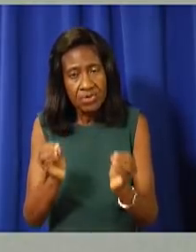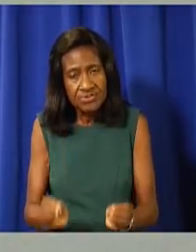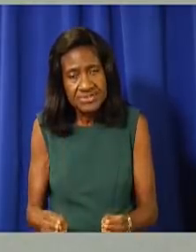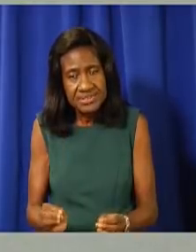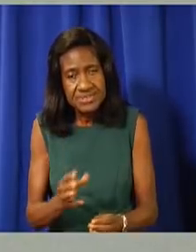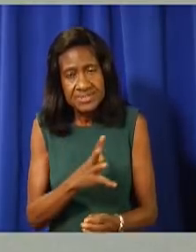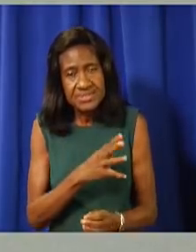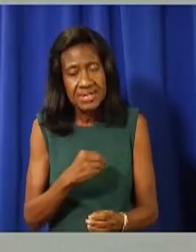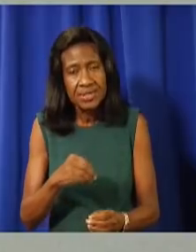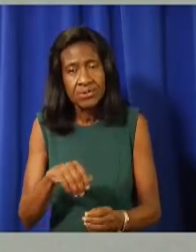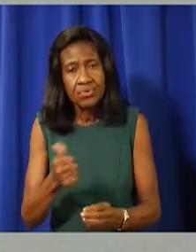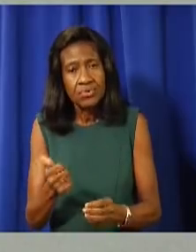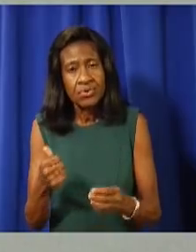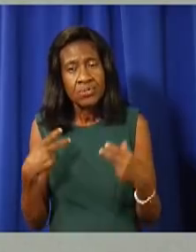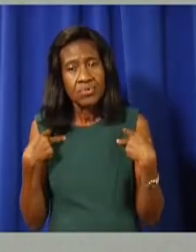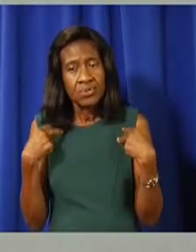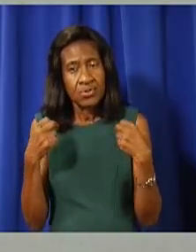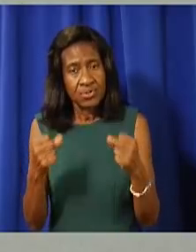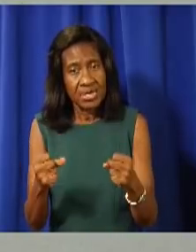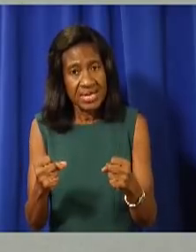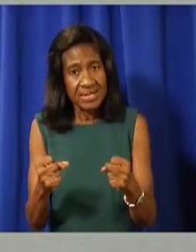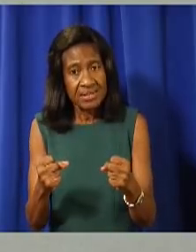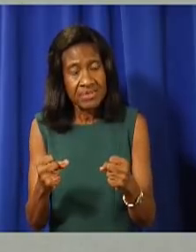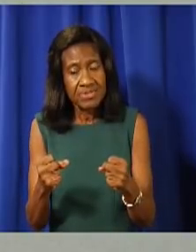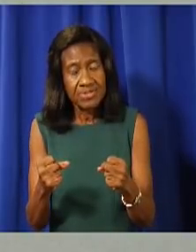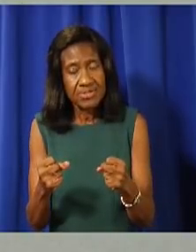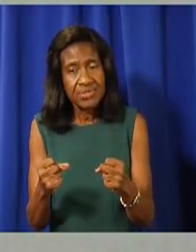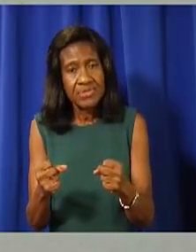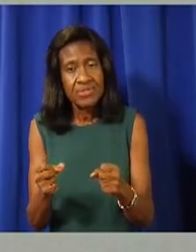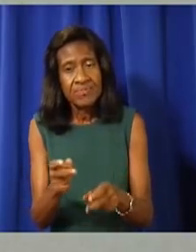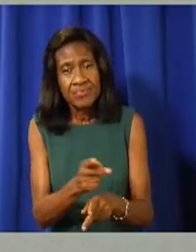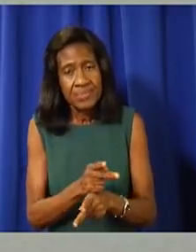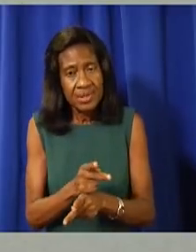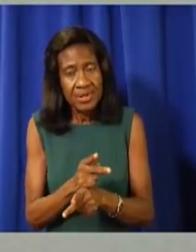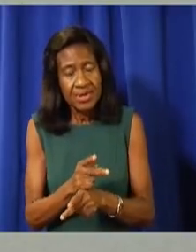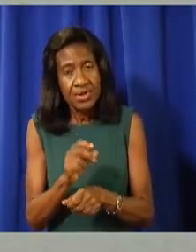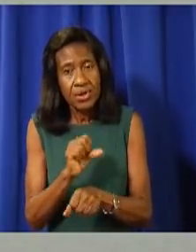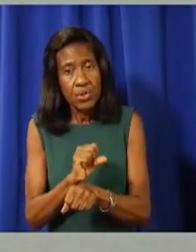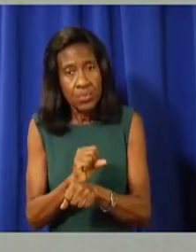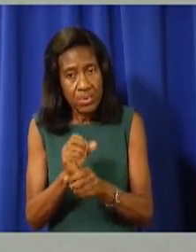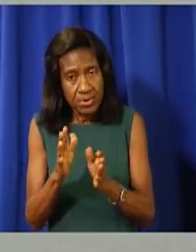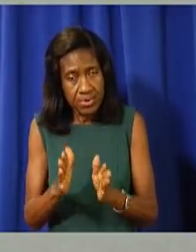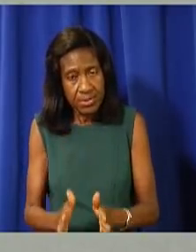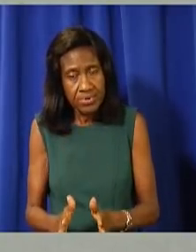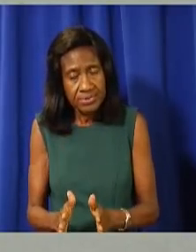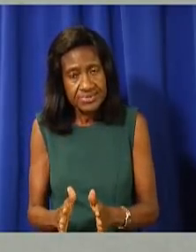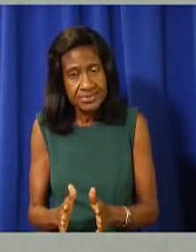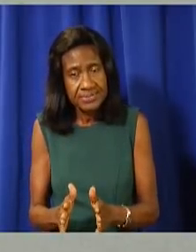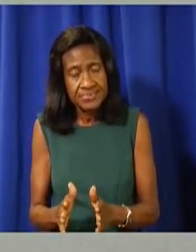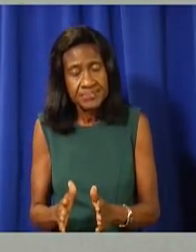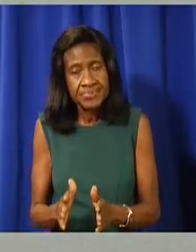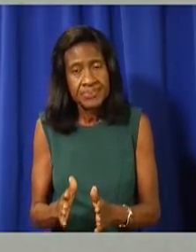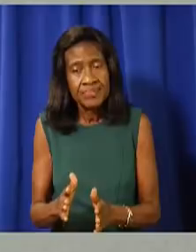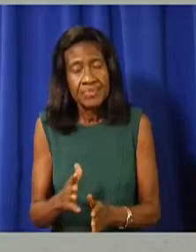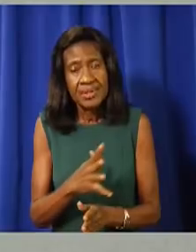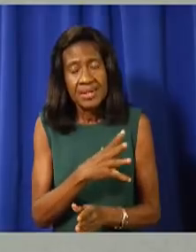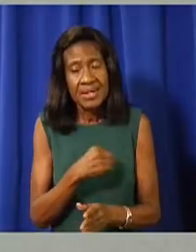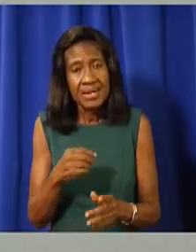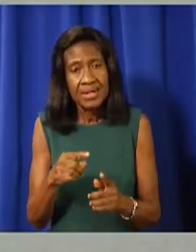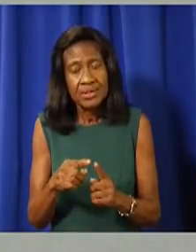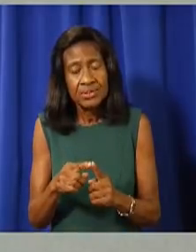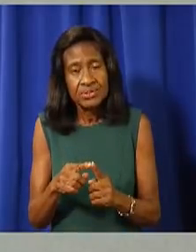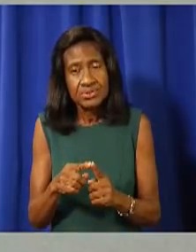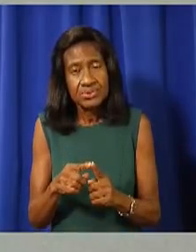experts at Public Health England, who have engaged with us and other overseas territories throughout this pandemic and provided